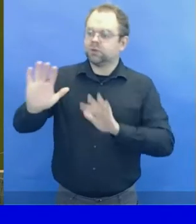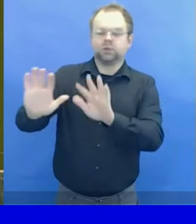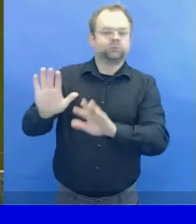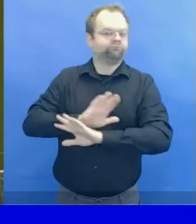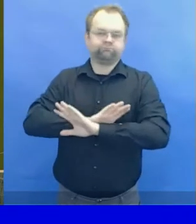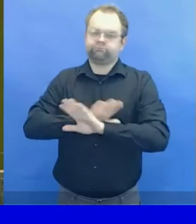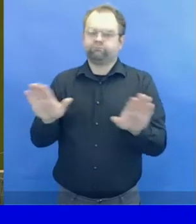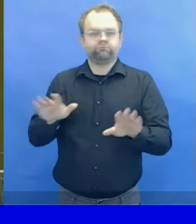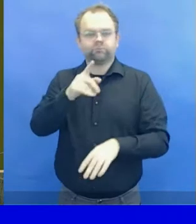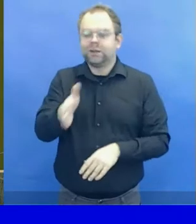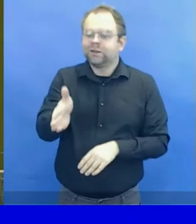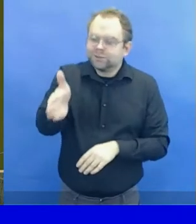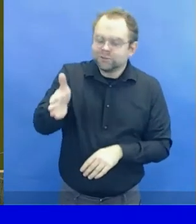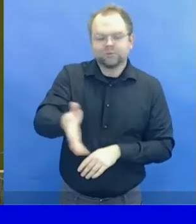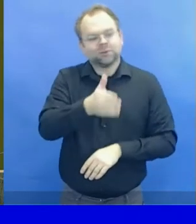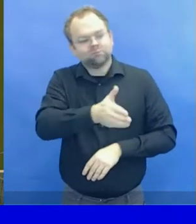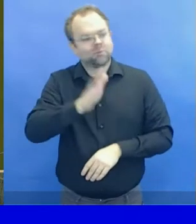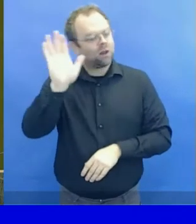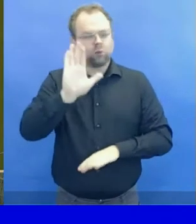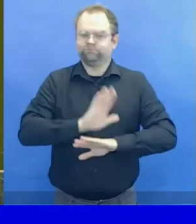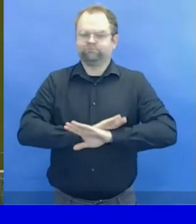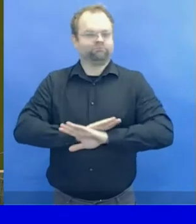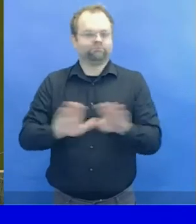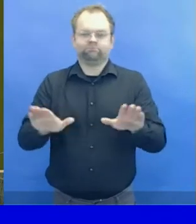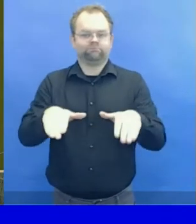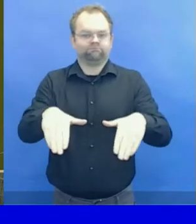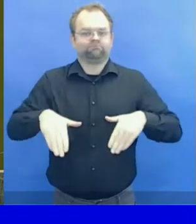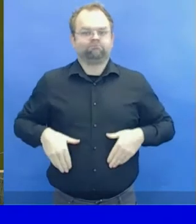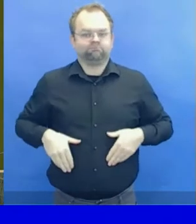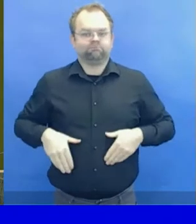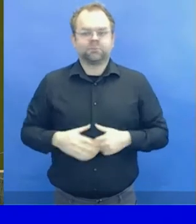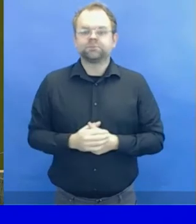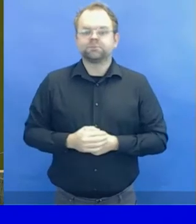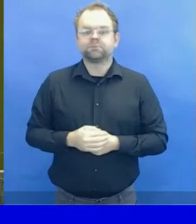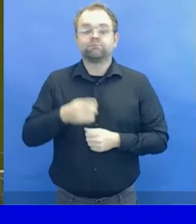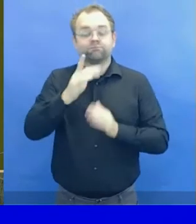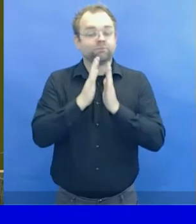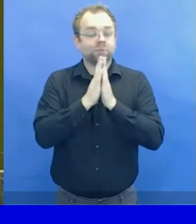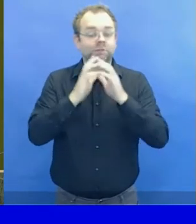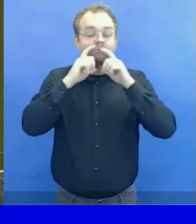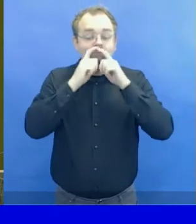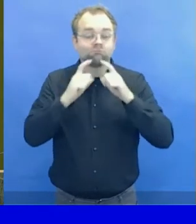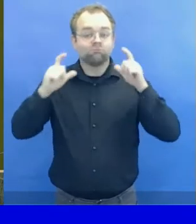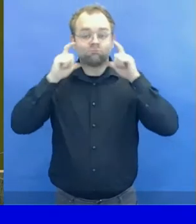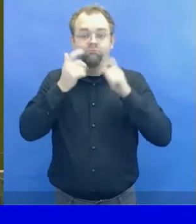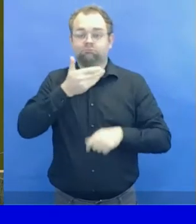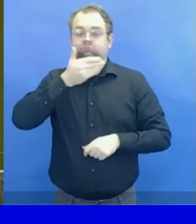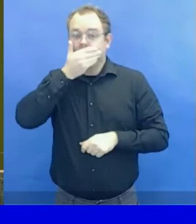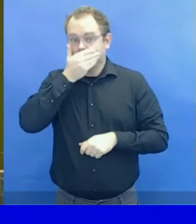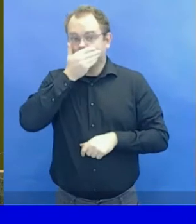although you may remove it if you wish when addressing the meeting.